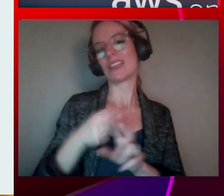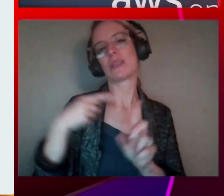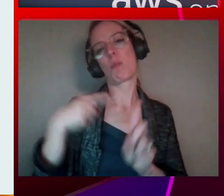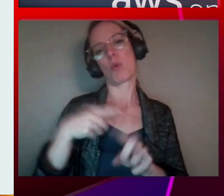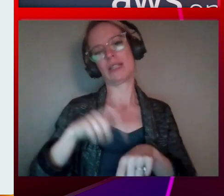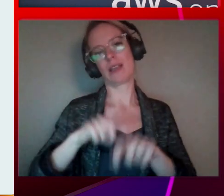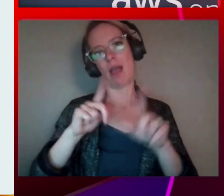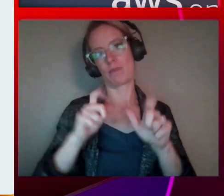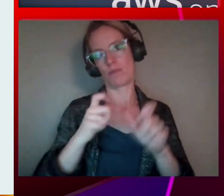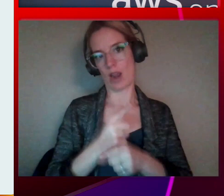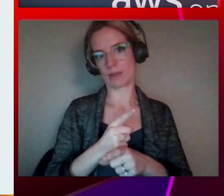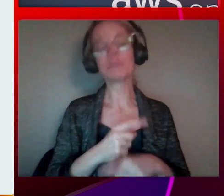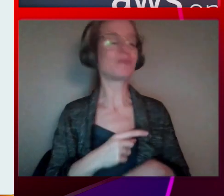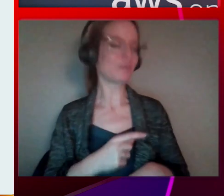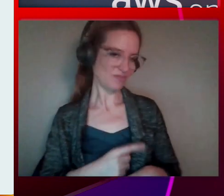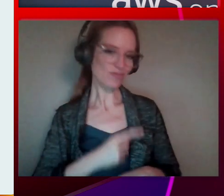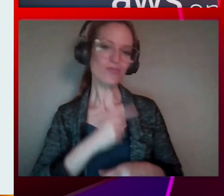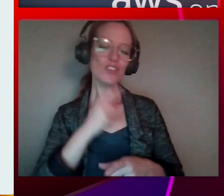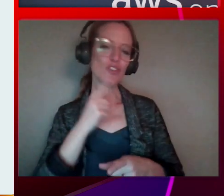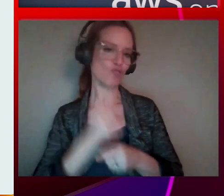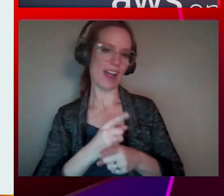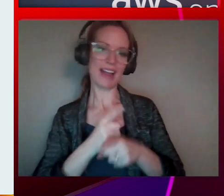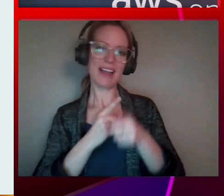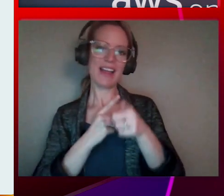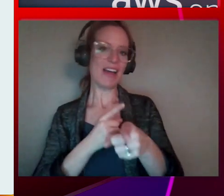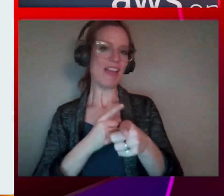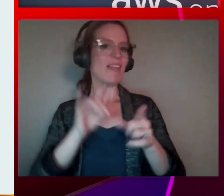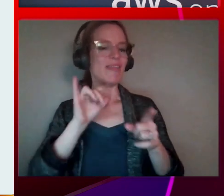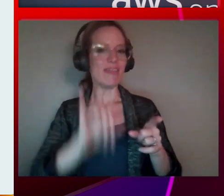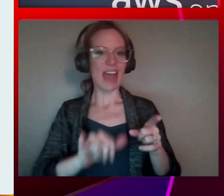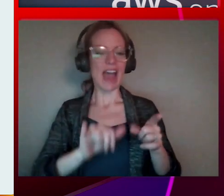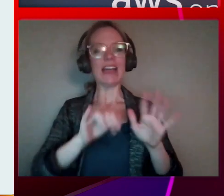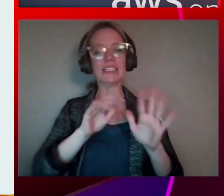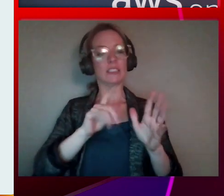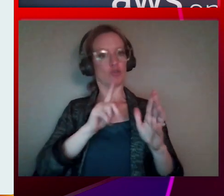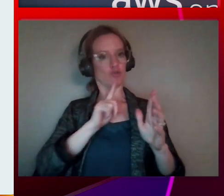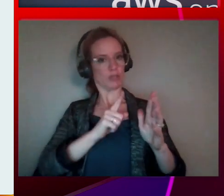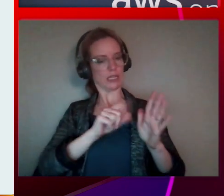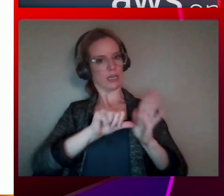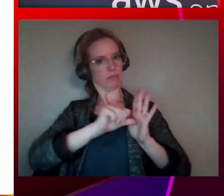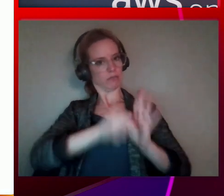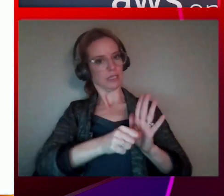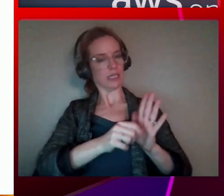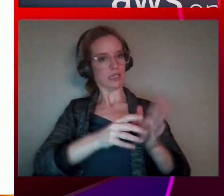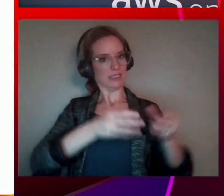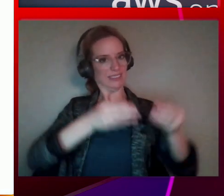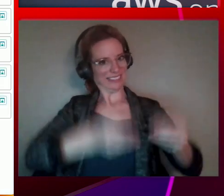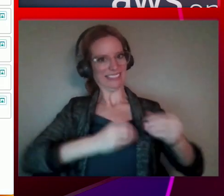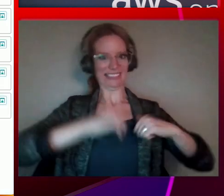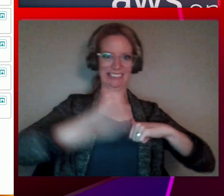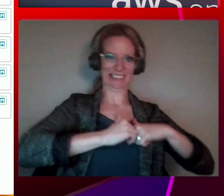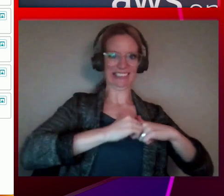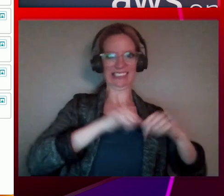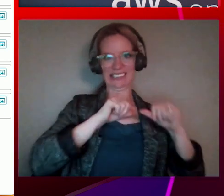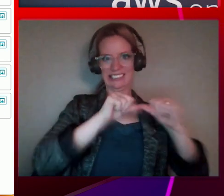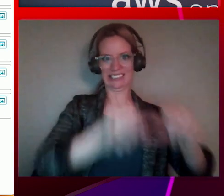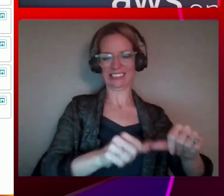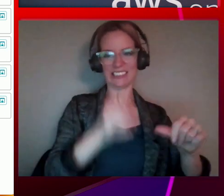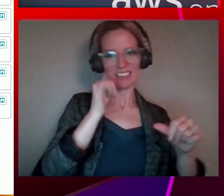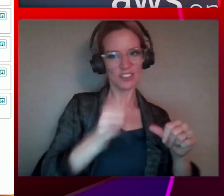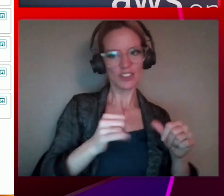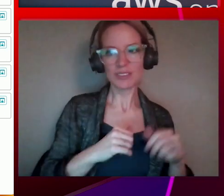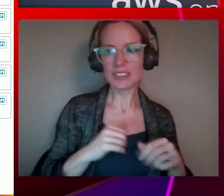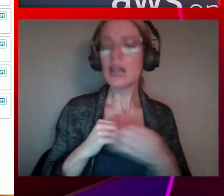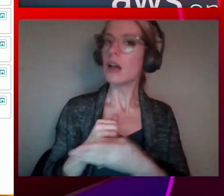is a non-mutable version of truth. OK, that's an important distinction there. Thanks for explaining that. And then same, just to clarify,